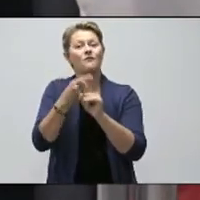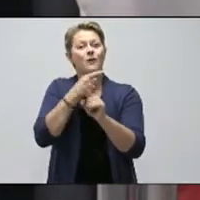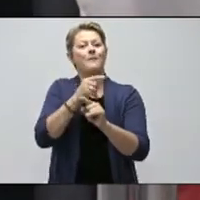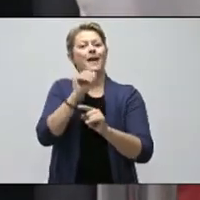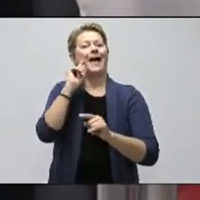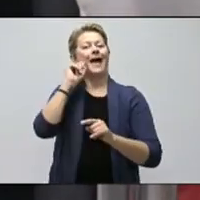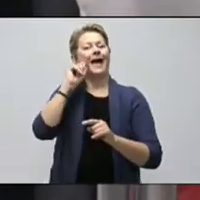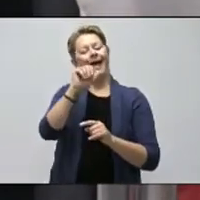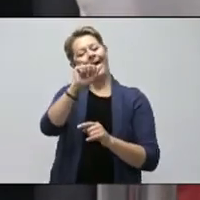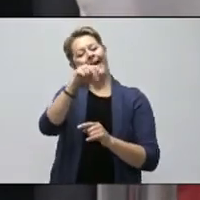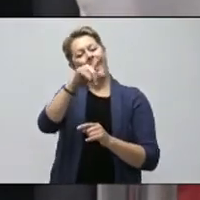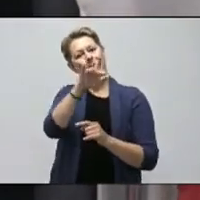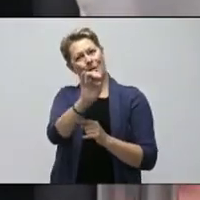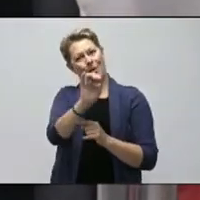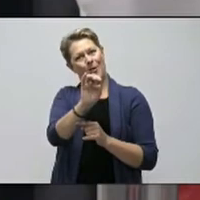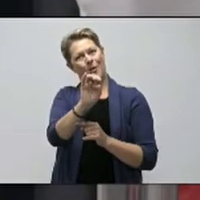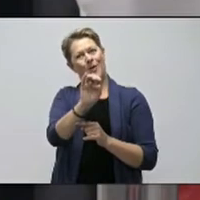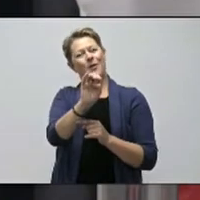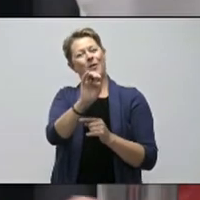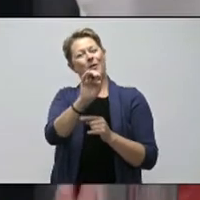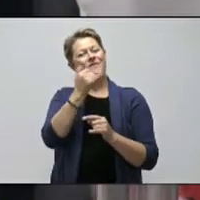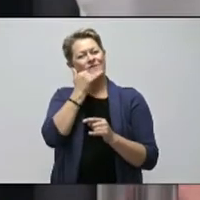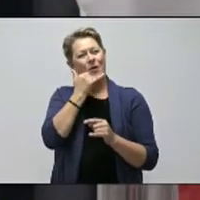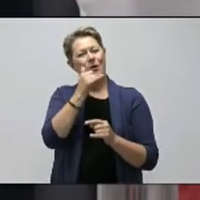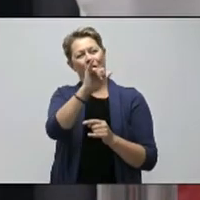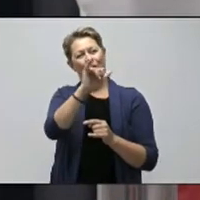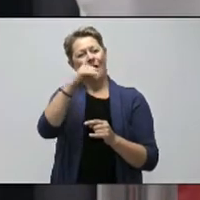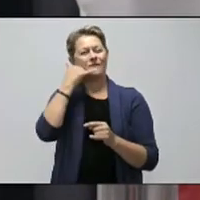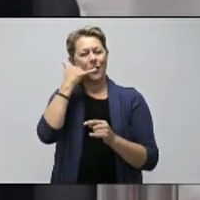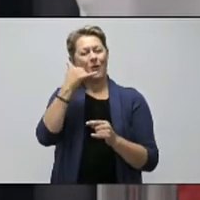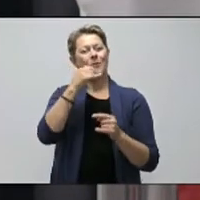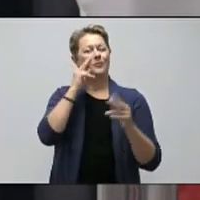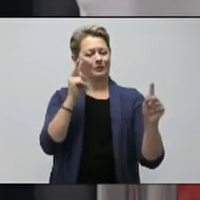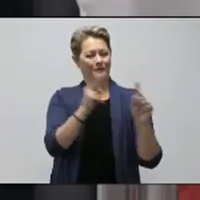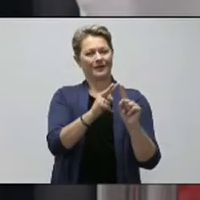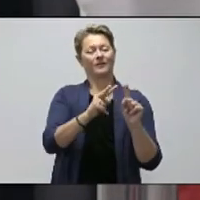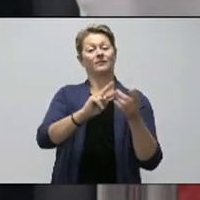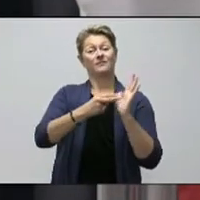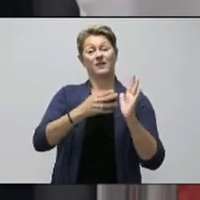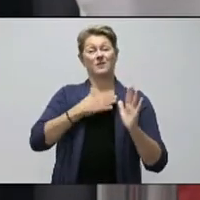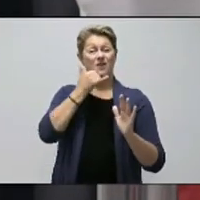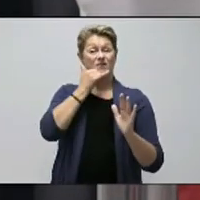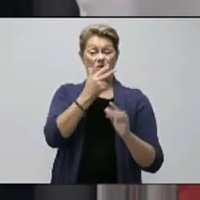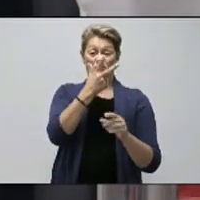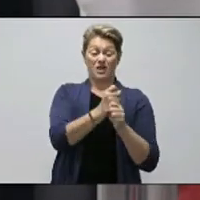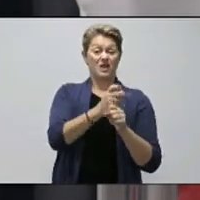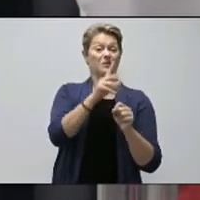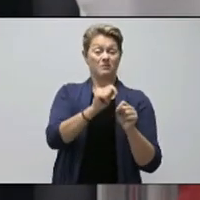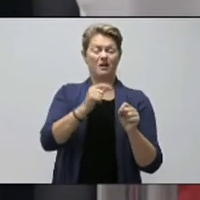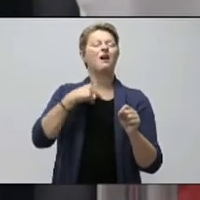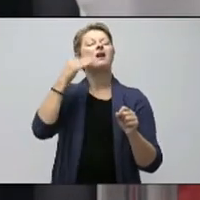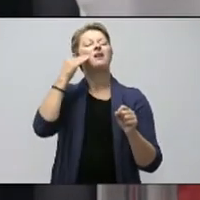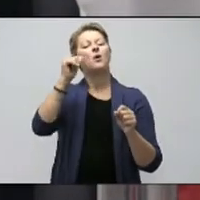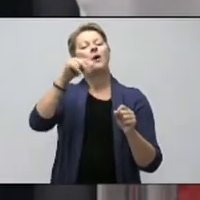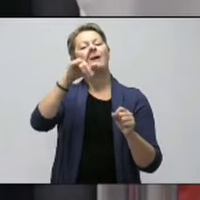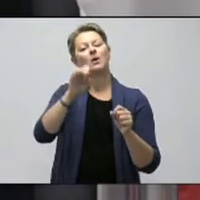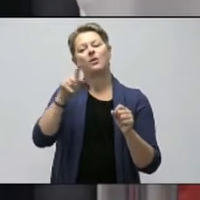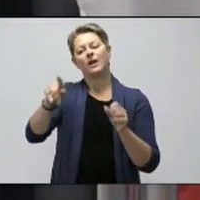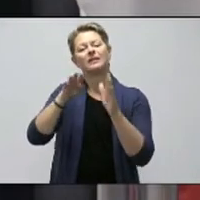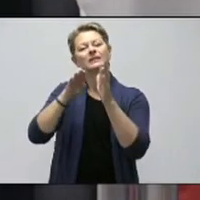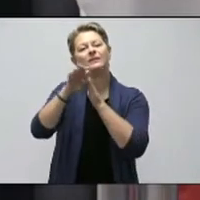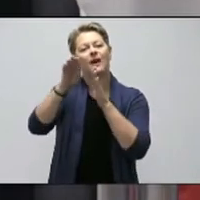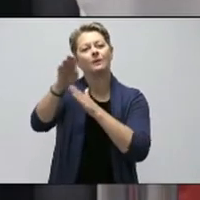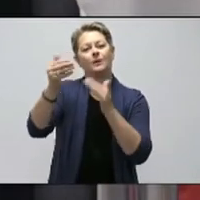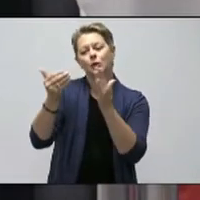Apple perspective. But it hasn't been a concern for me, and this is a relatively old phone. So I'd recommend